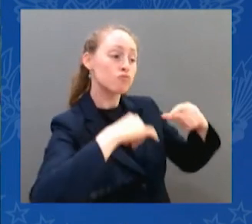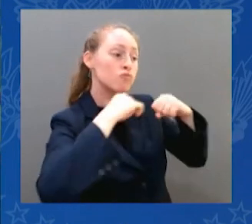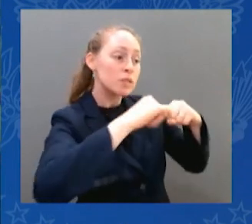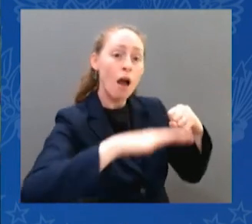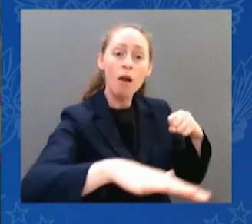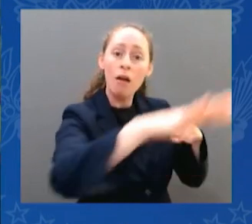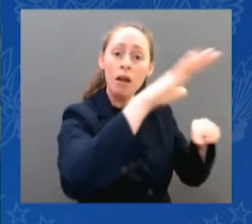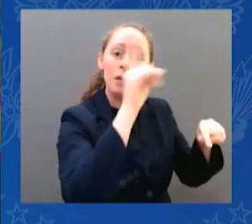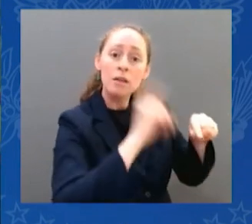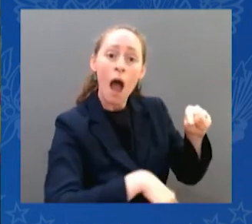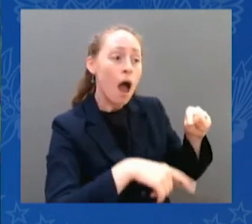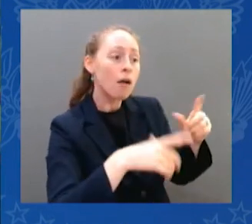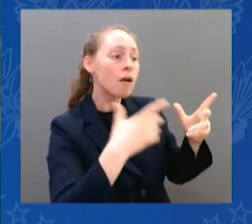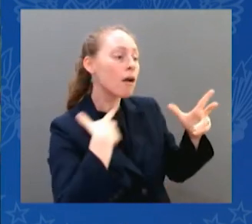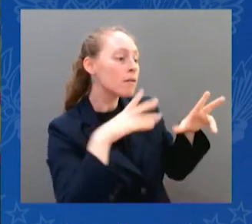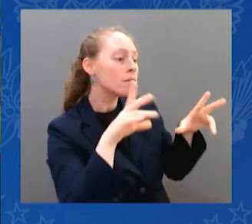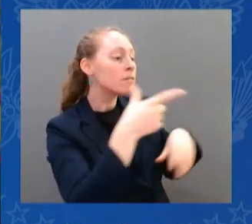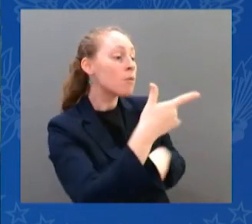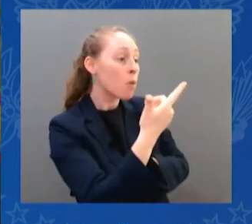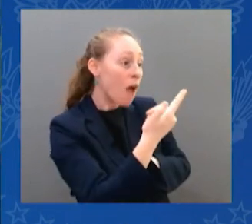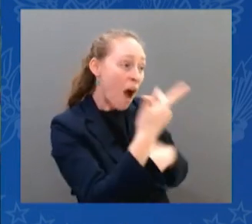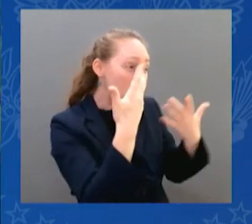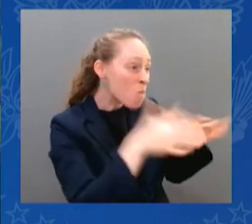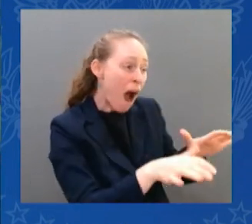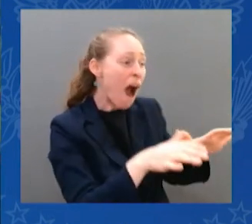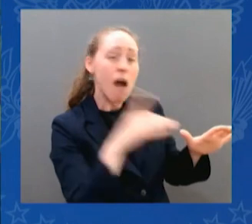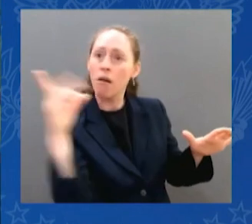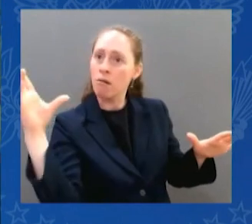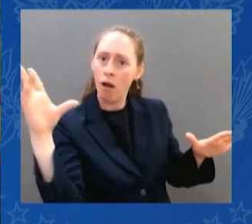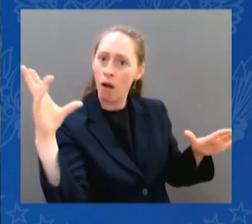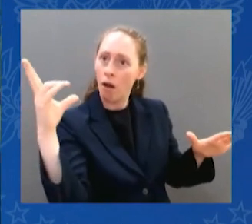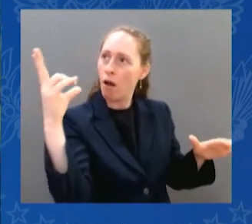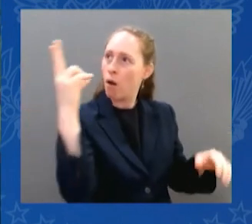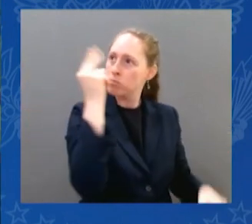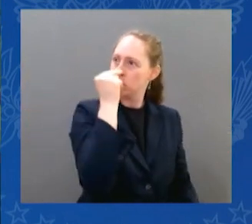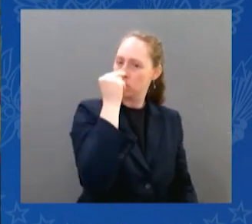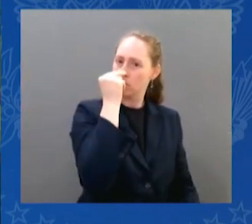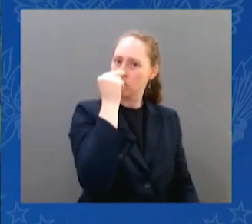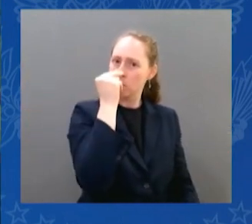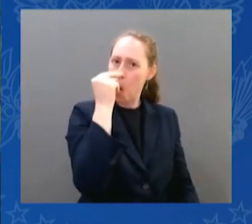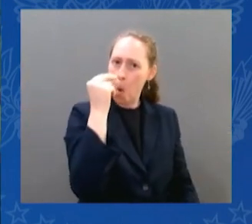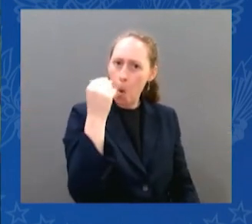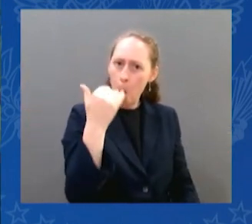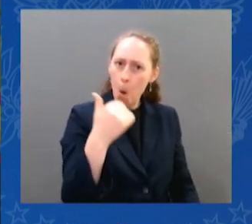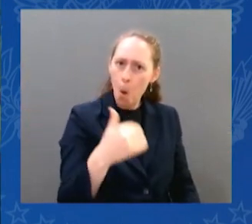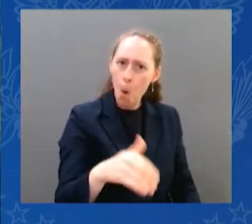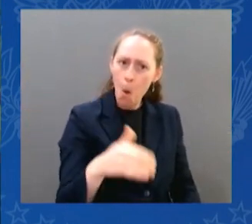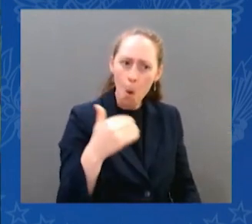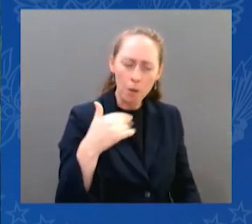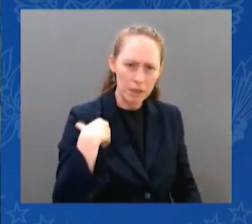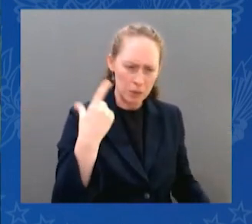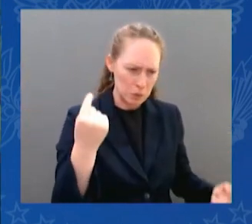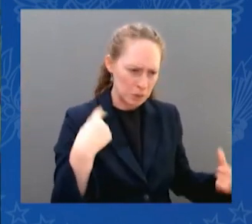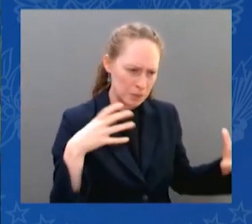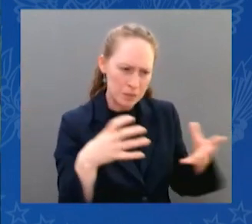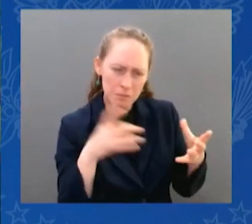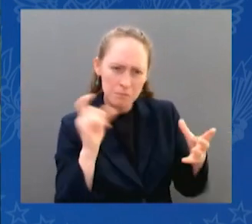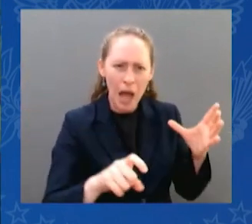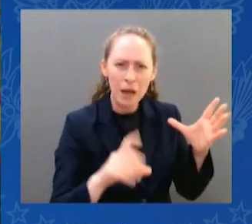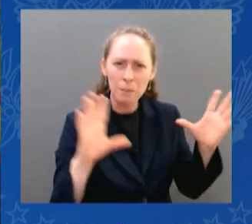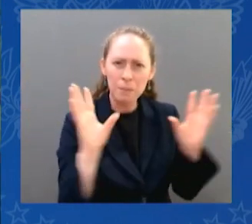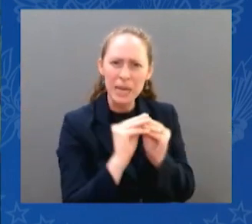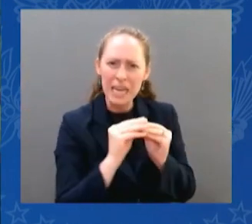session, because they weren't due back until January. I brought them back, and literally at 2 a.m. this morning, while we're still working on the gun